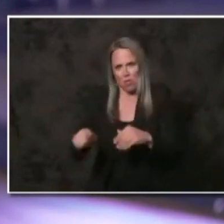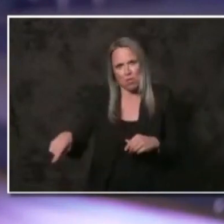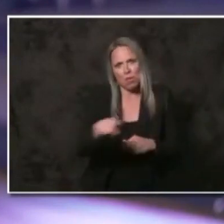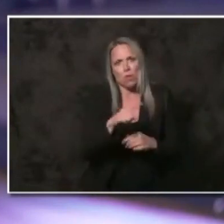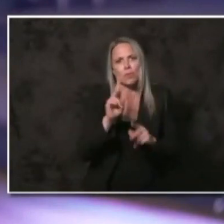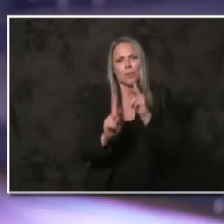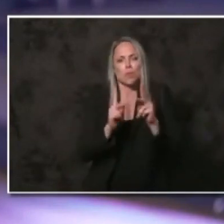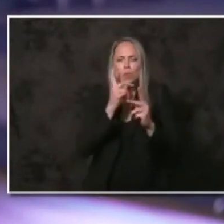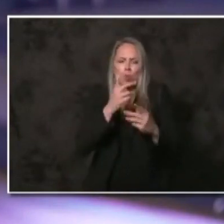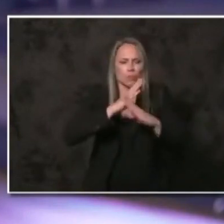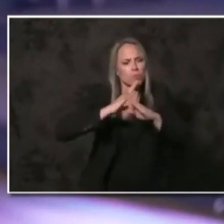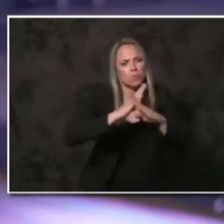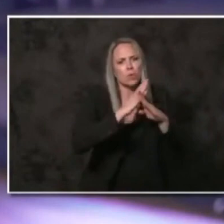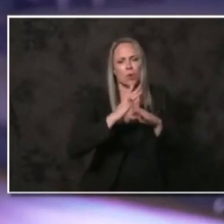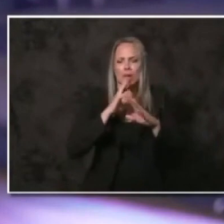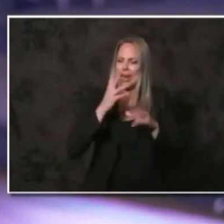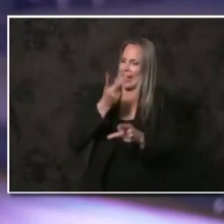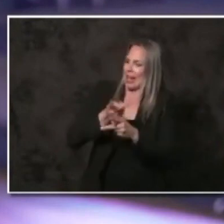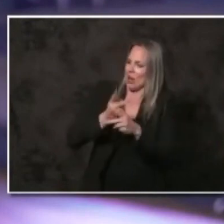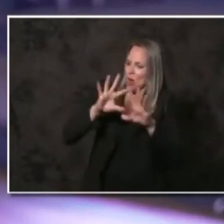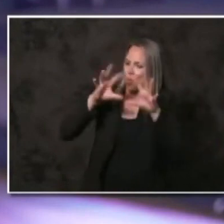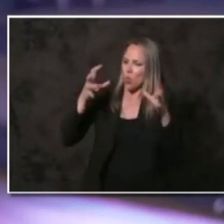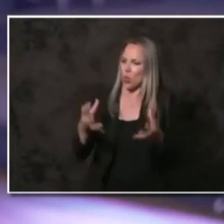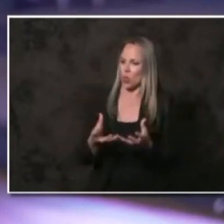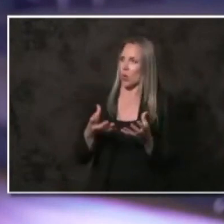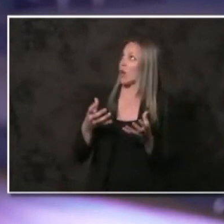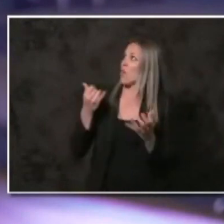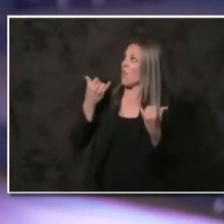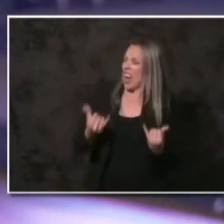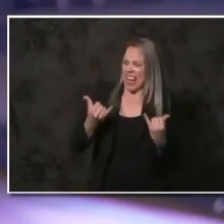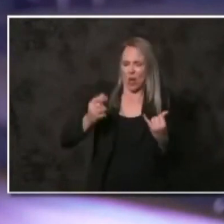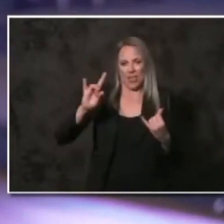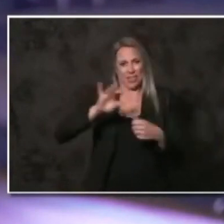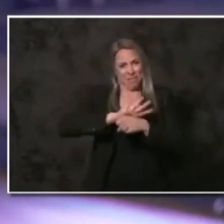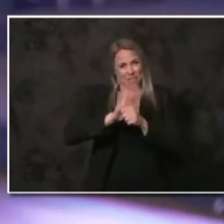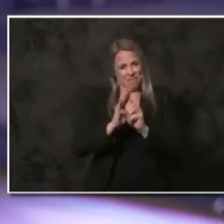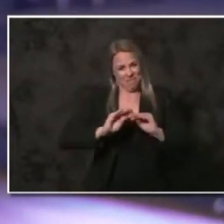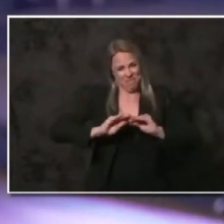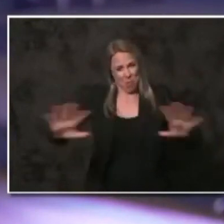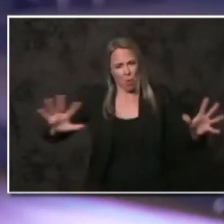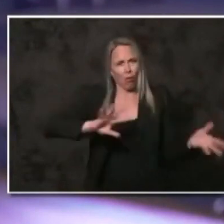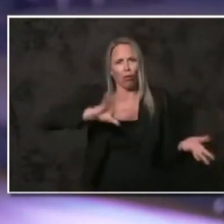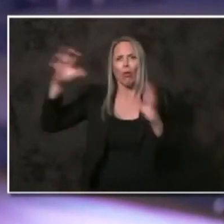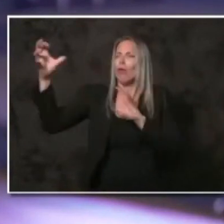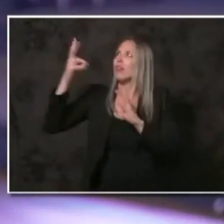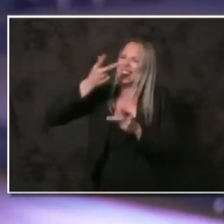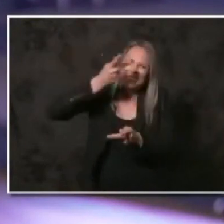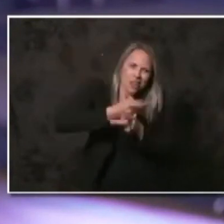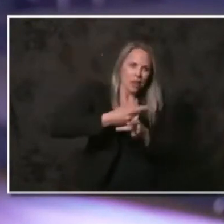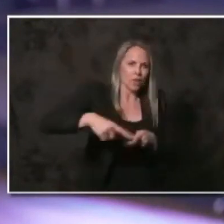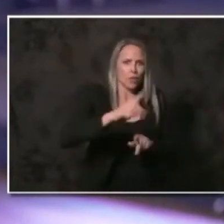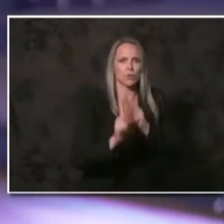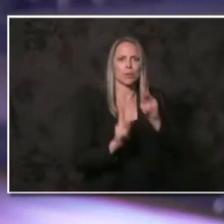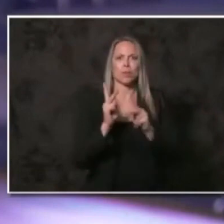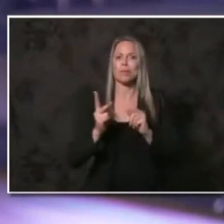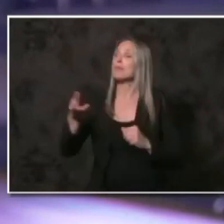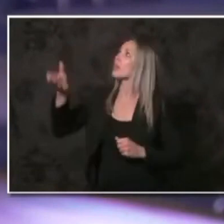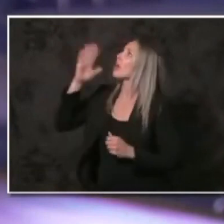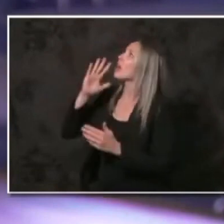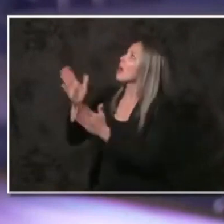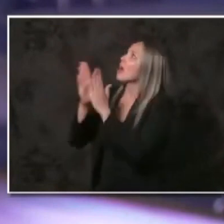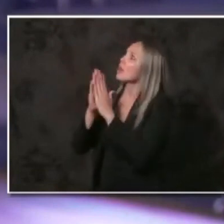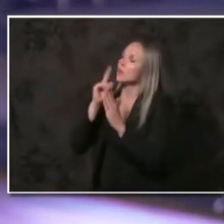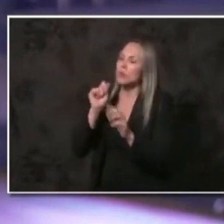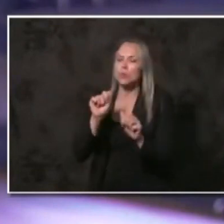who are caring for a world rocked by this problematic pandemic. God, also ask that you heal the pain